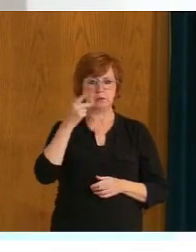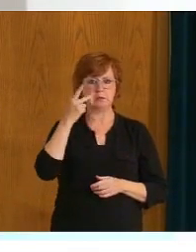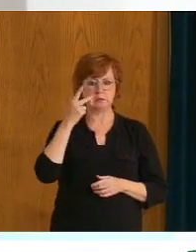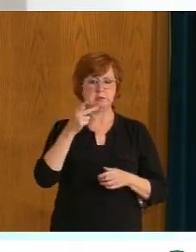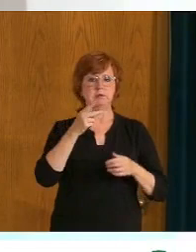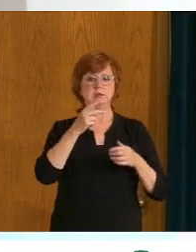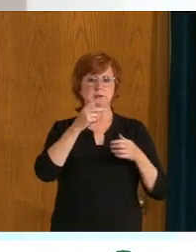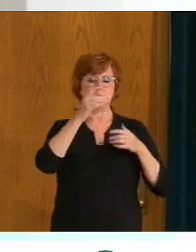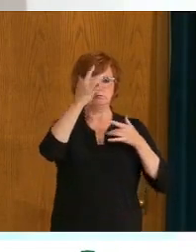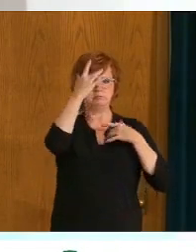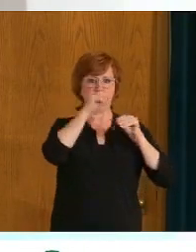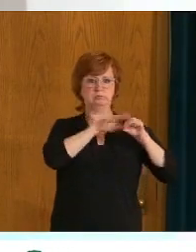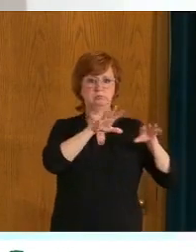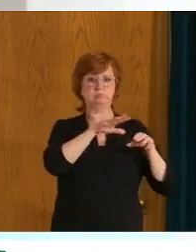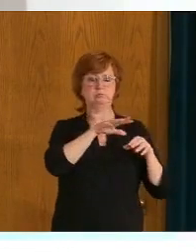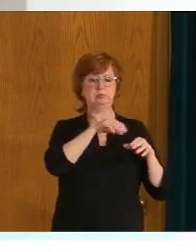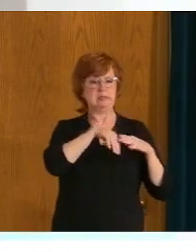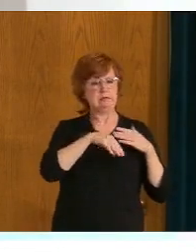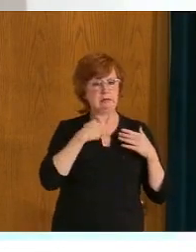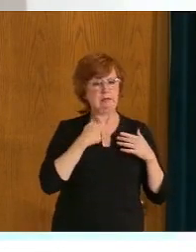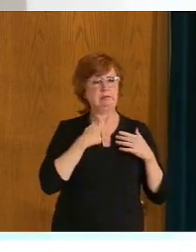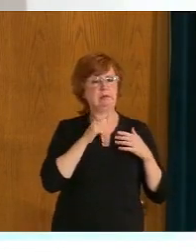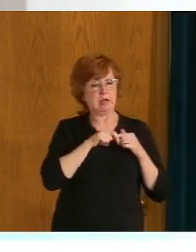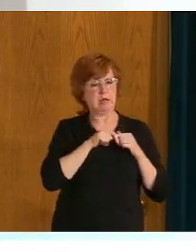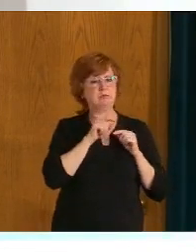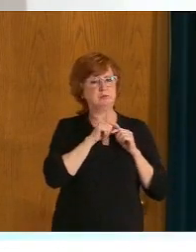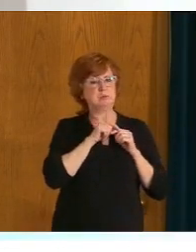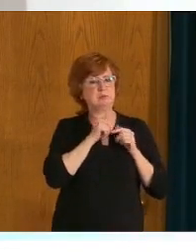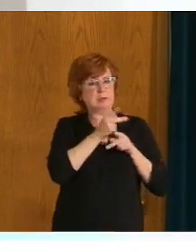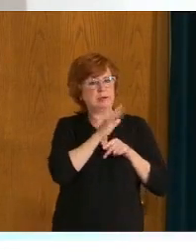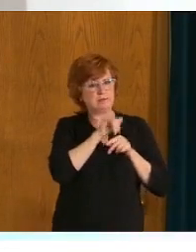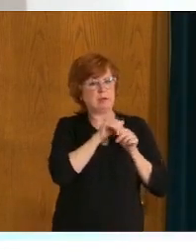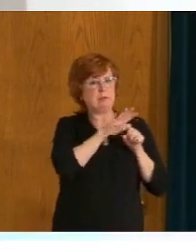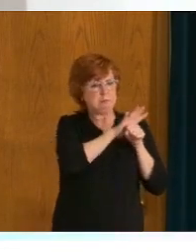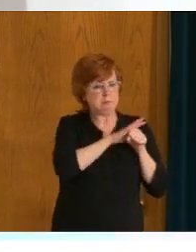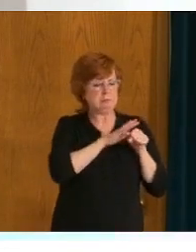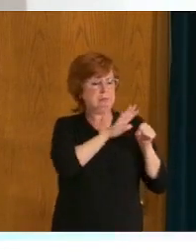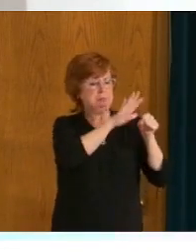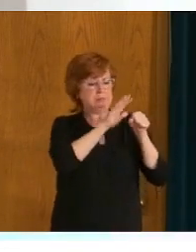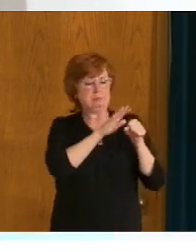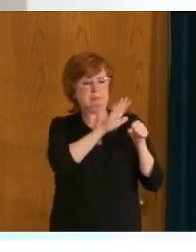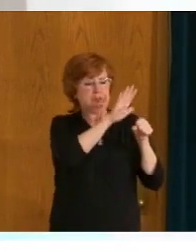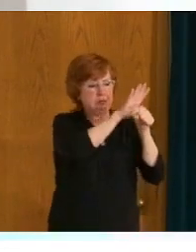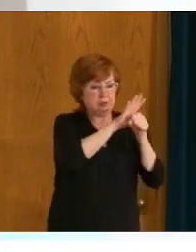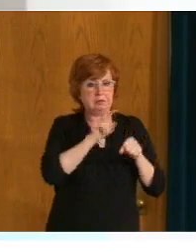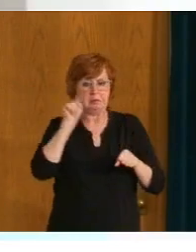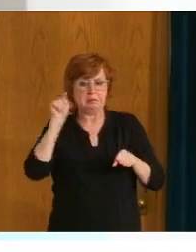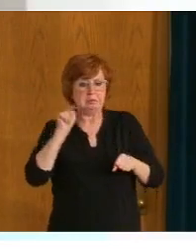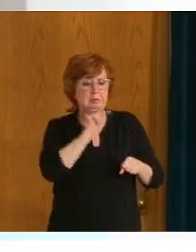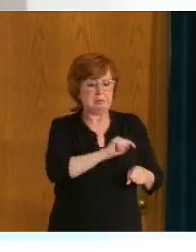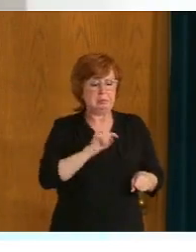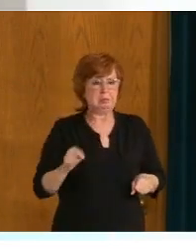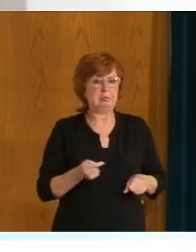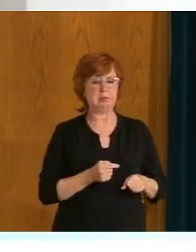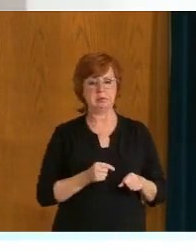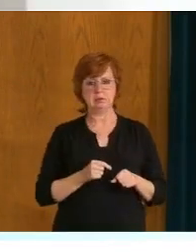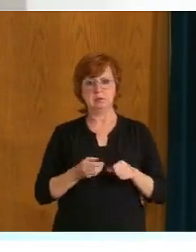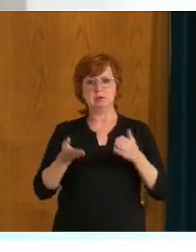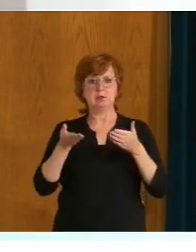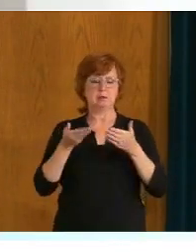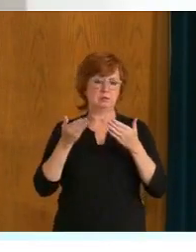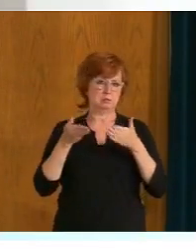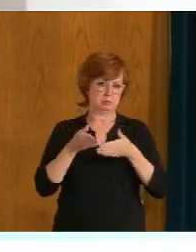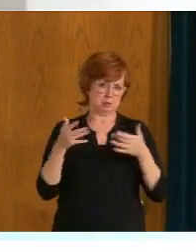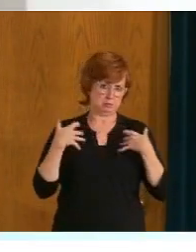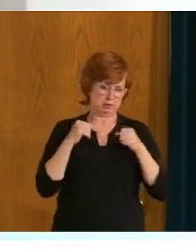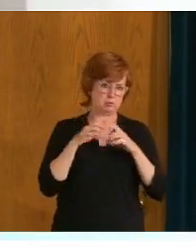public health will have to respond to. And in that sense, know, public health will maintain its core programming to monitor